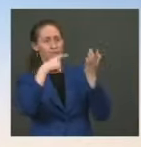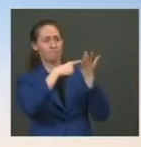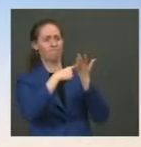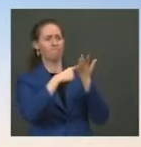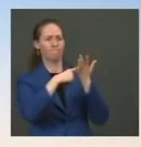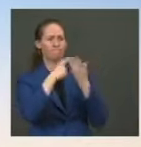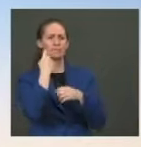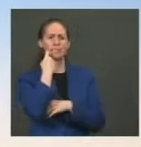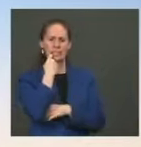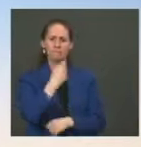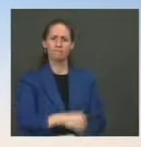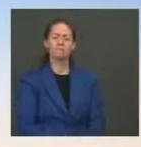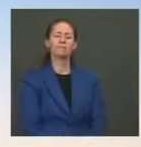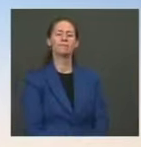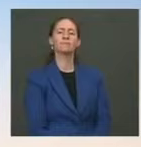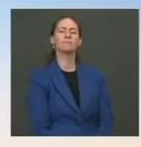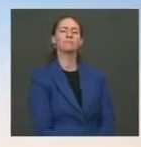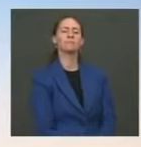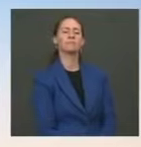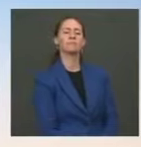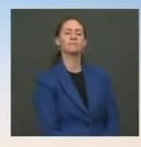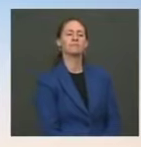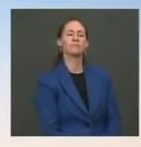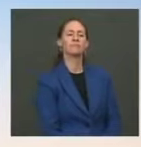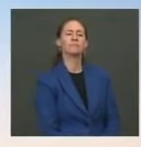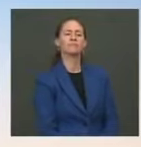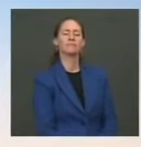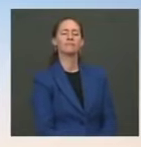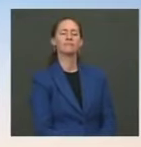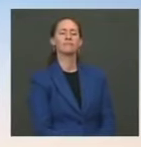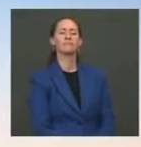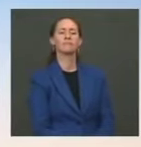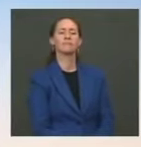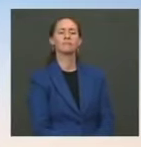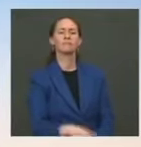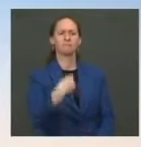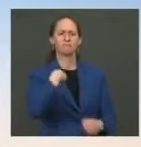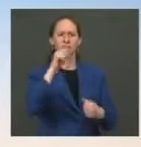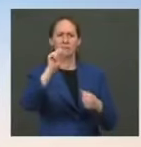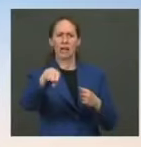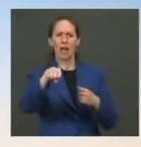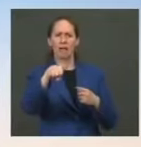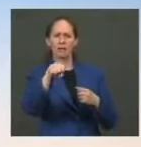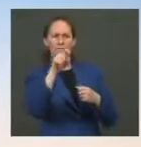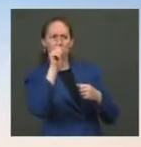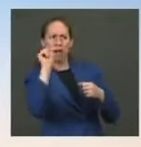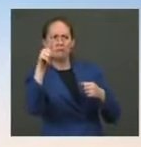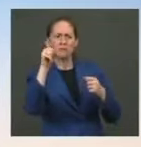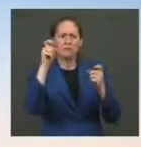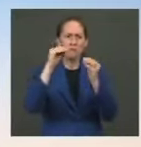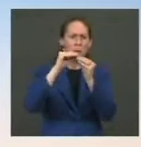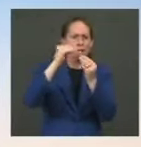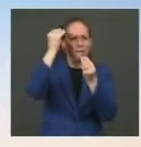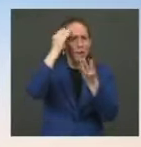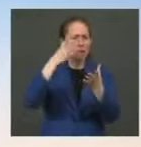I can see if there's anything more that would be at his level, but not that I'm aware of. Thanks, everyone. Thank you.